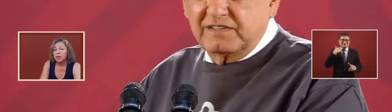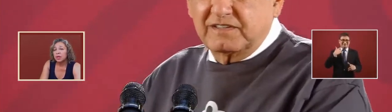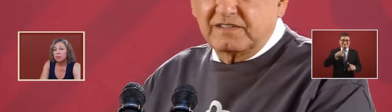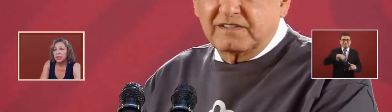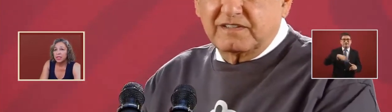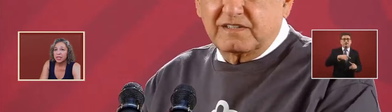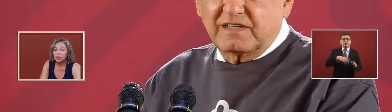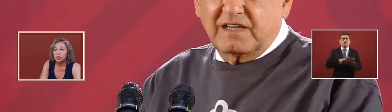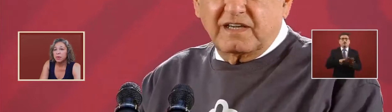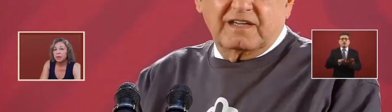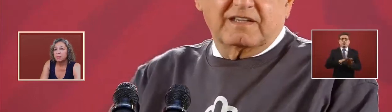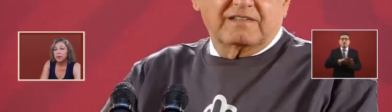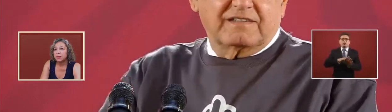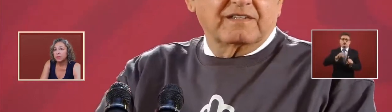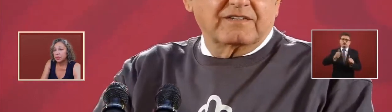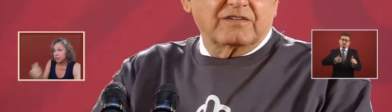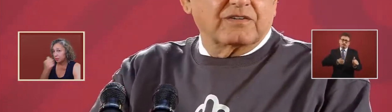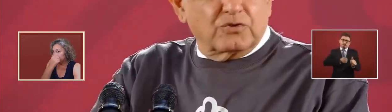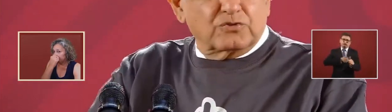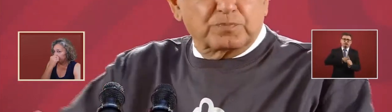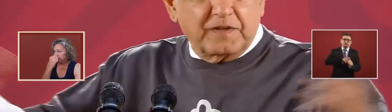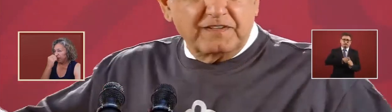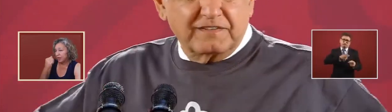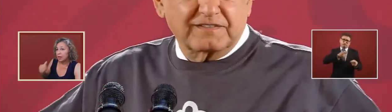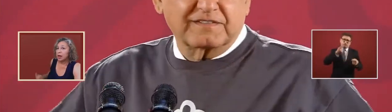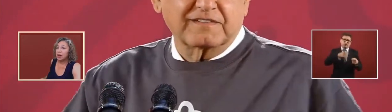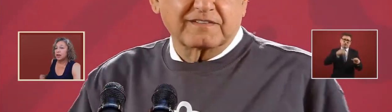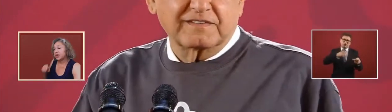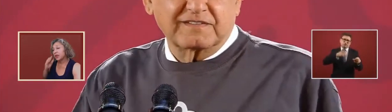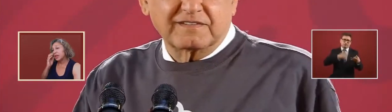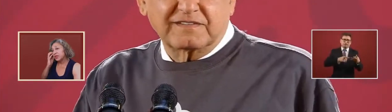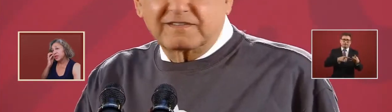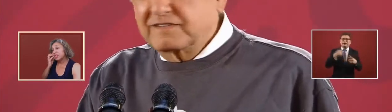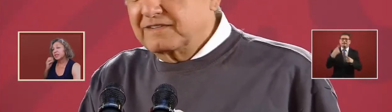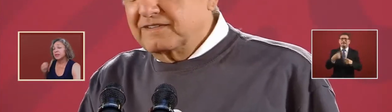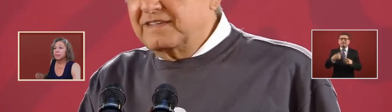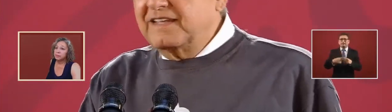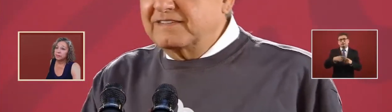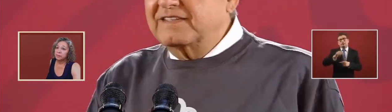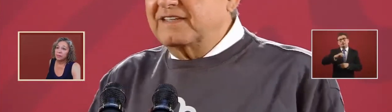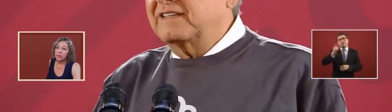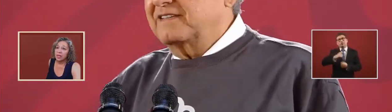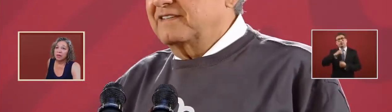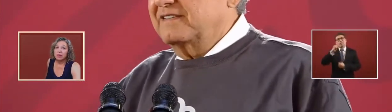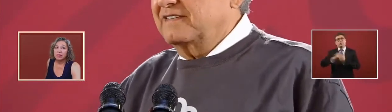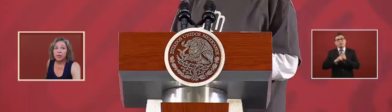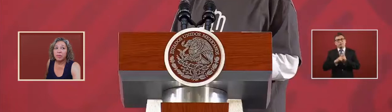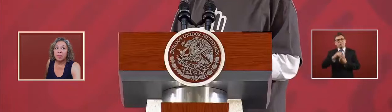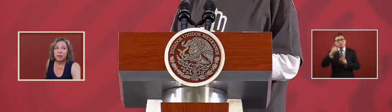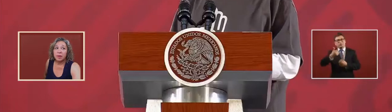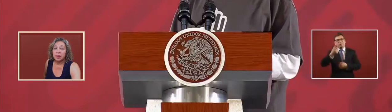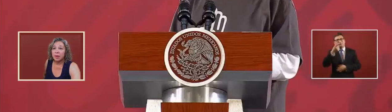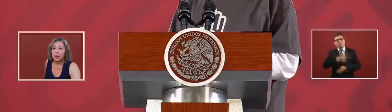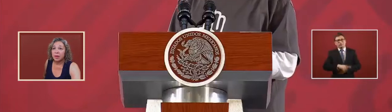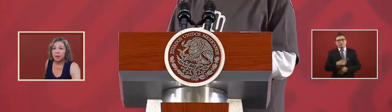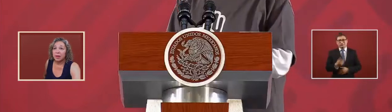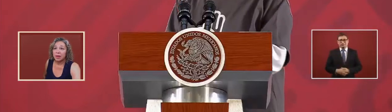politics was being imposed on other countries from